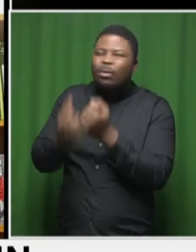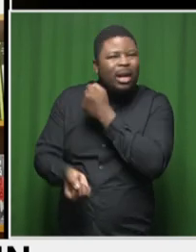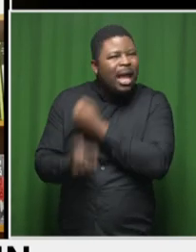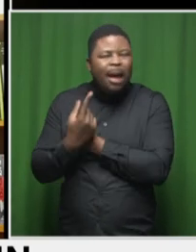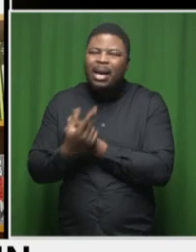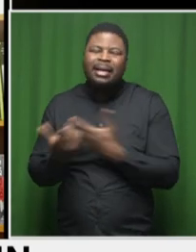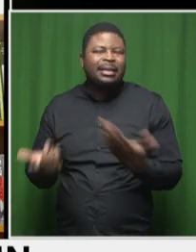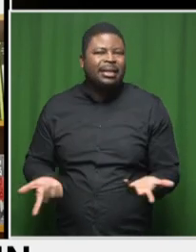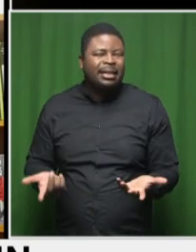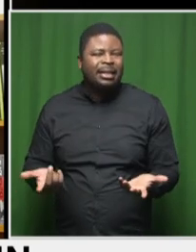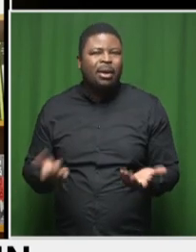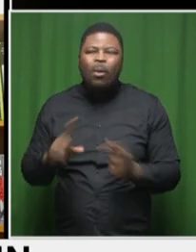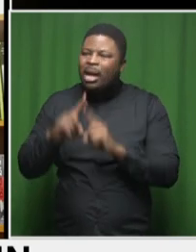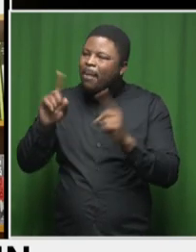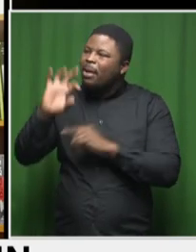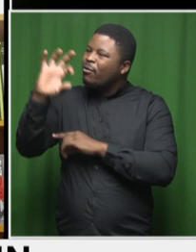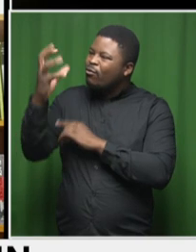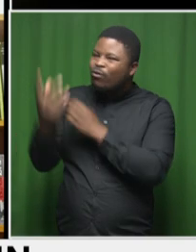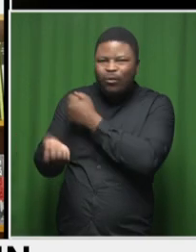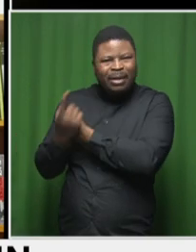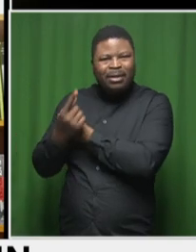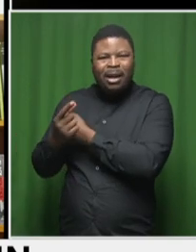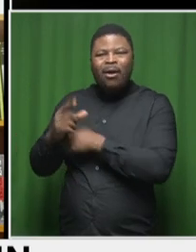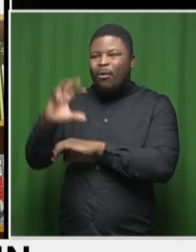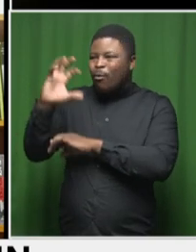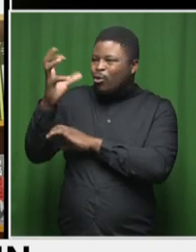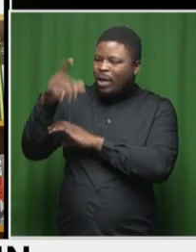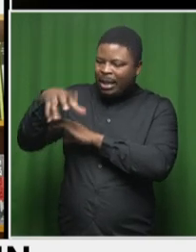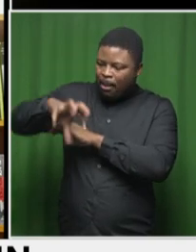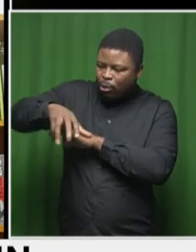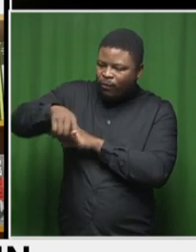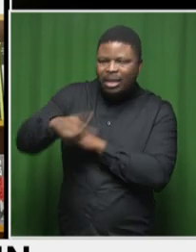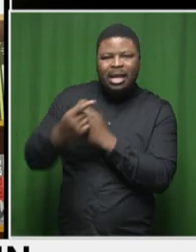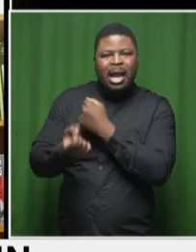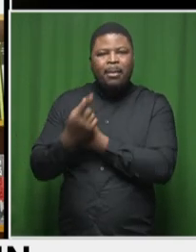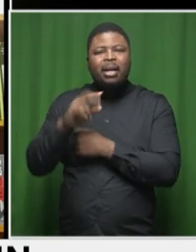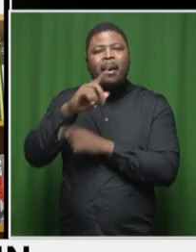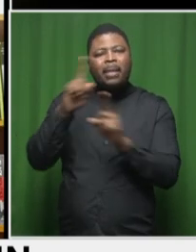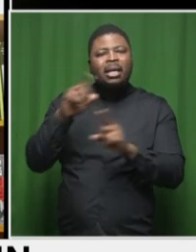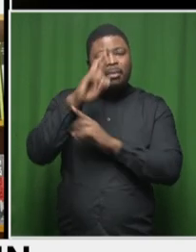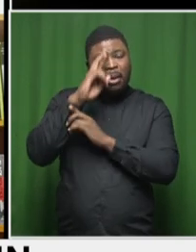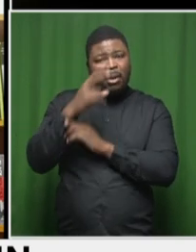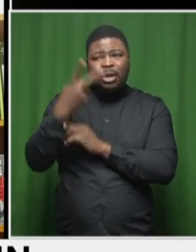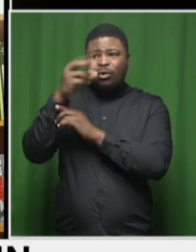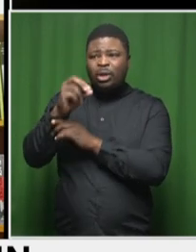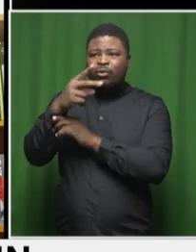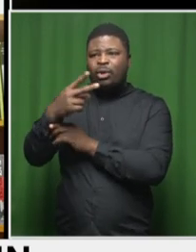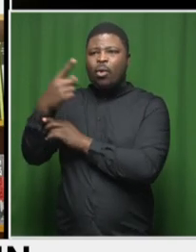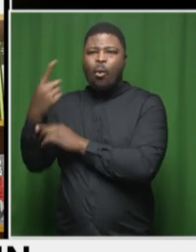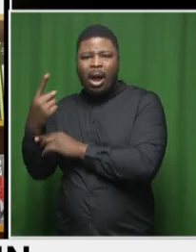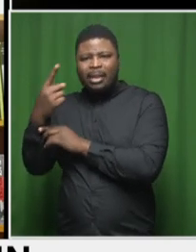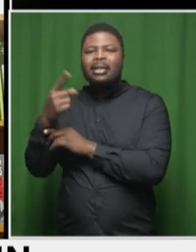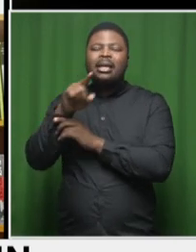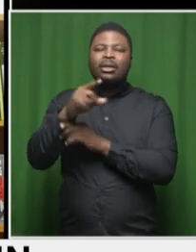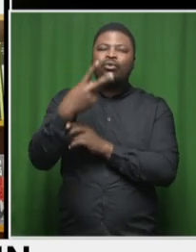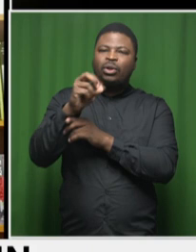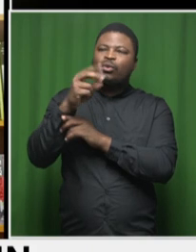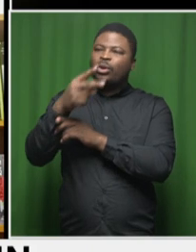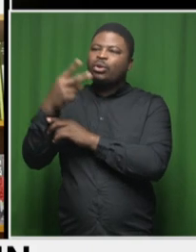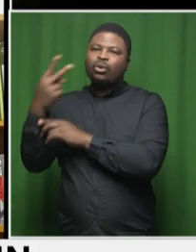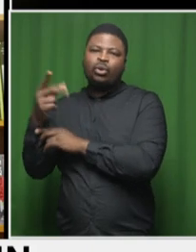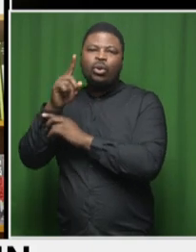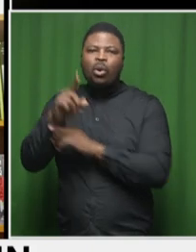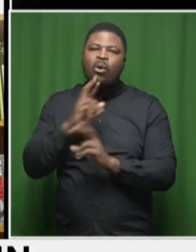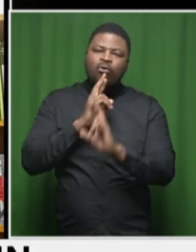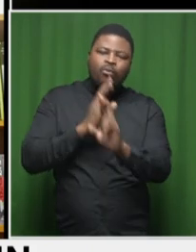here? I mean, we look at a province here that, that in the 2021, 2022 local government audit report, um, it showed that not a